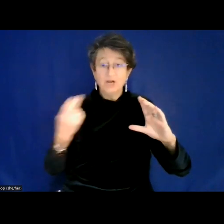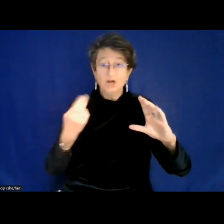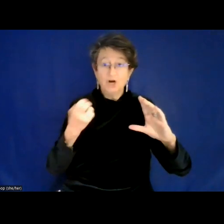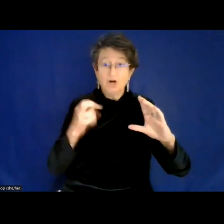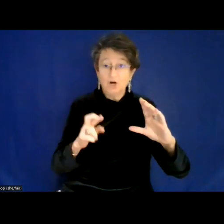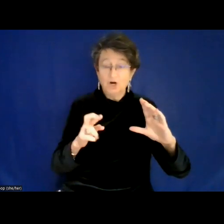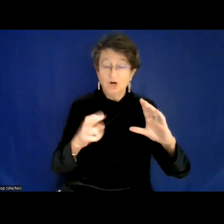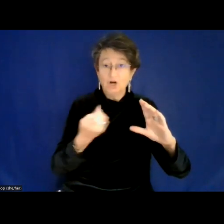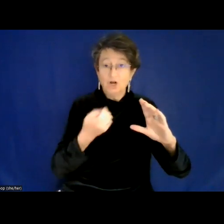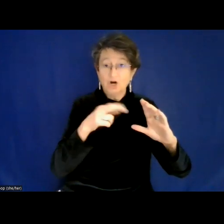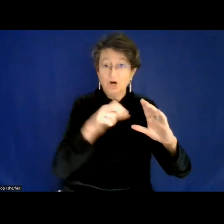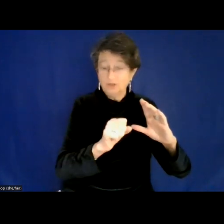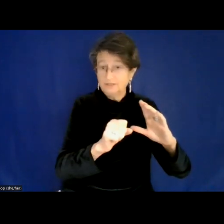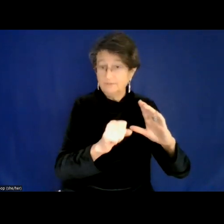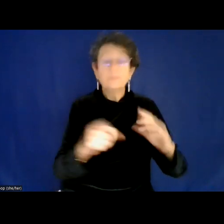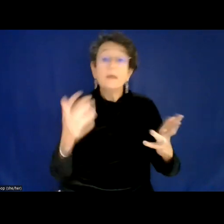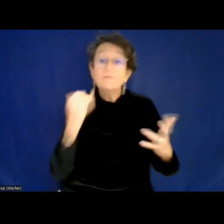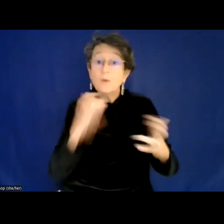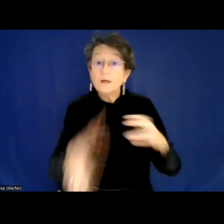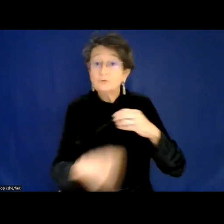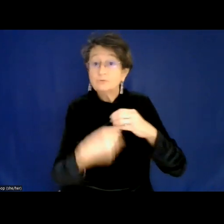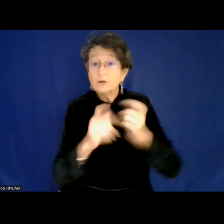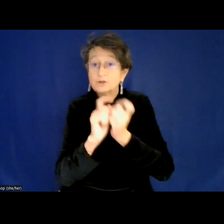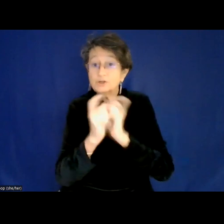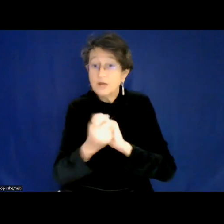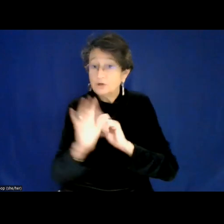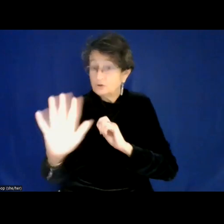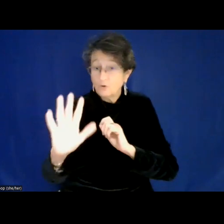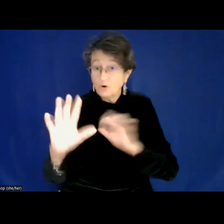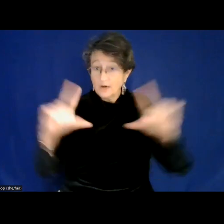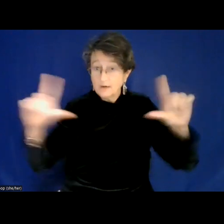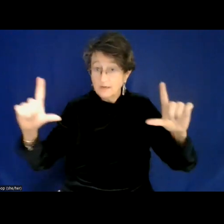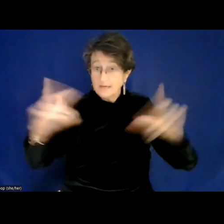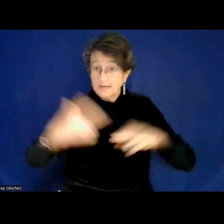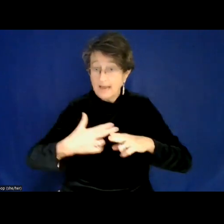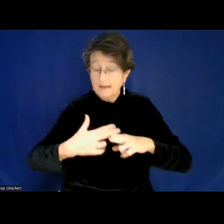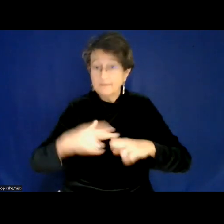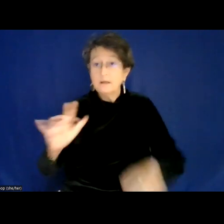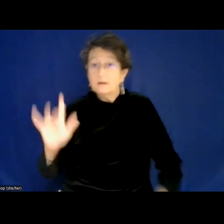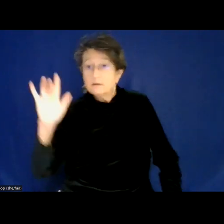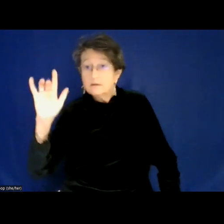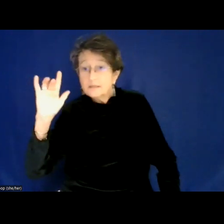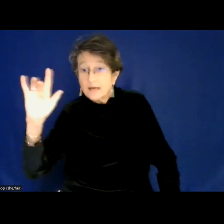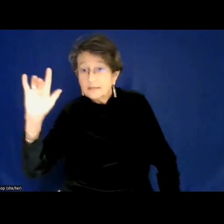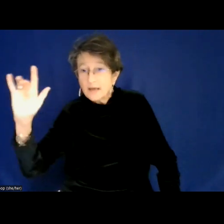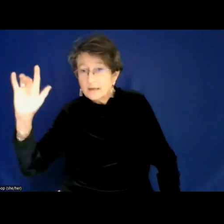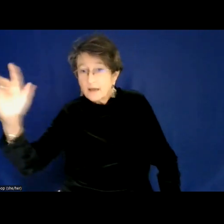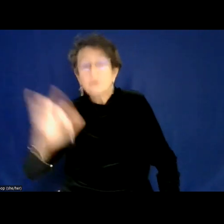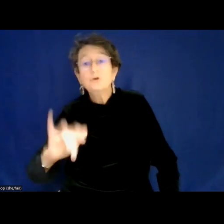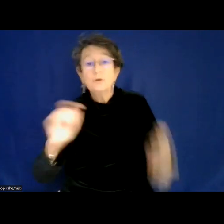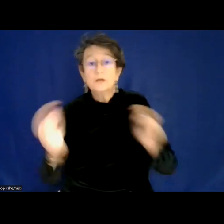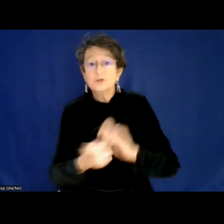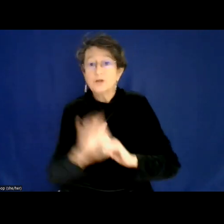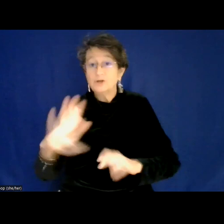name, select the three dots at the top of your video and select rename and you can name yourself anything you want